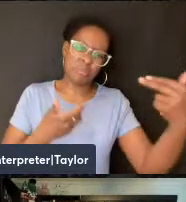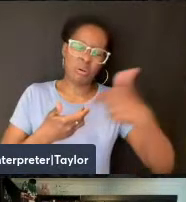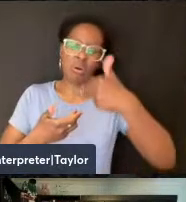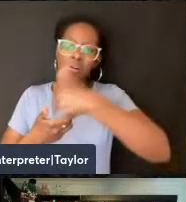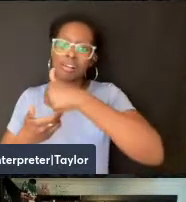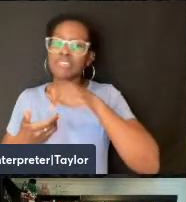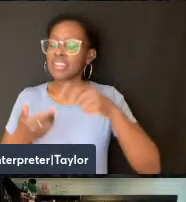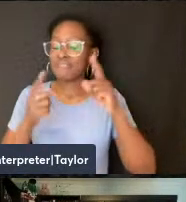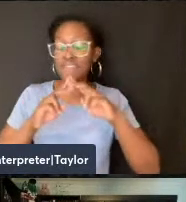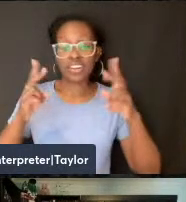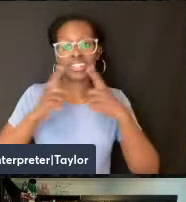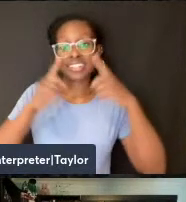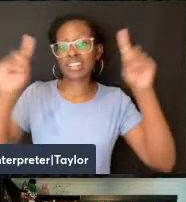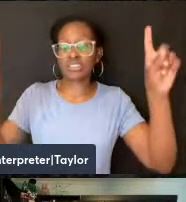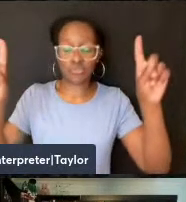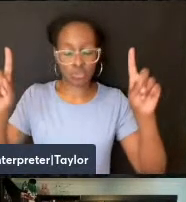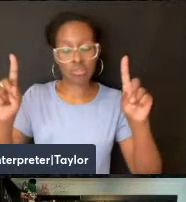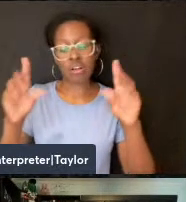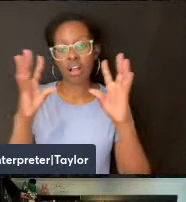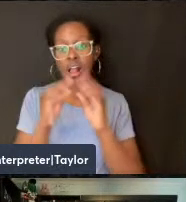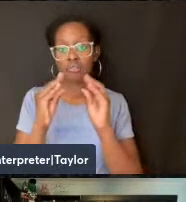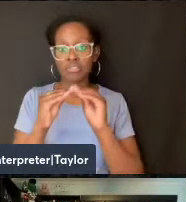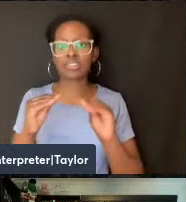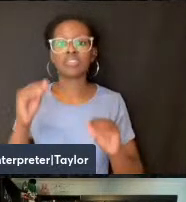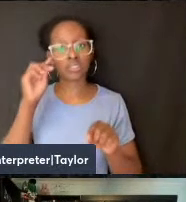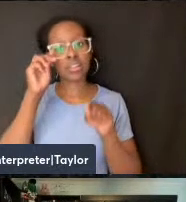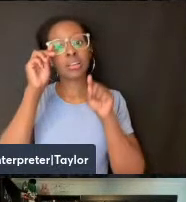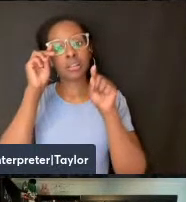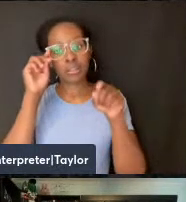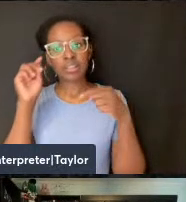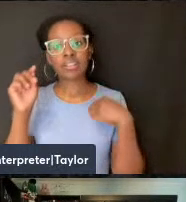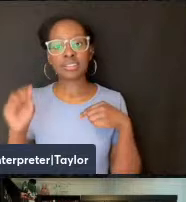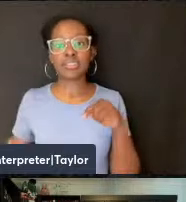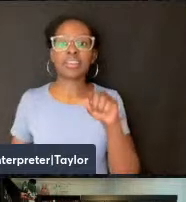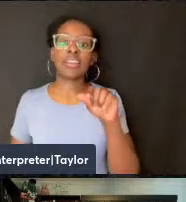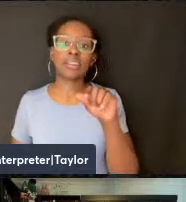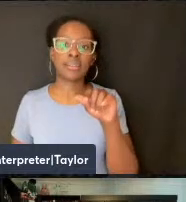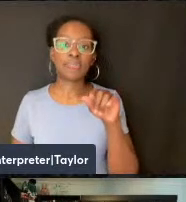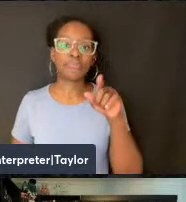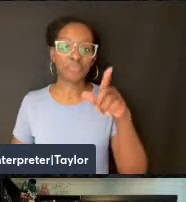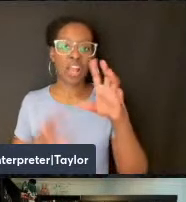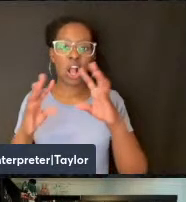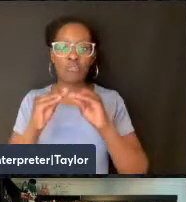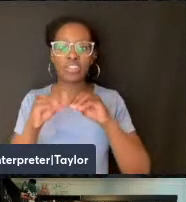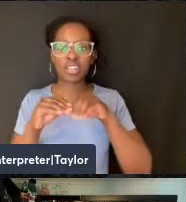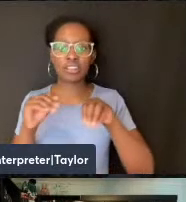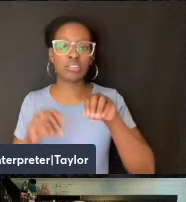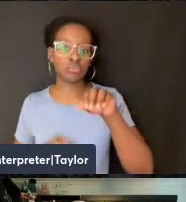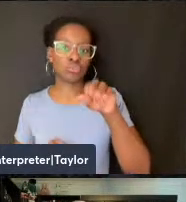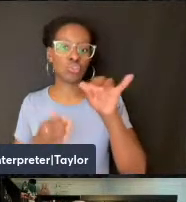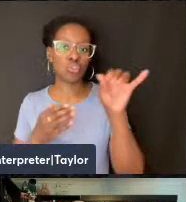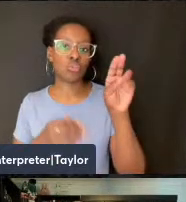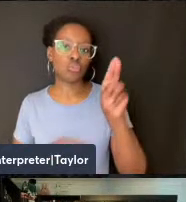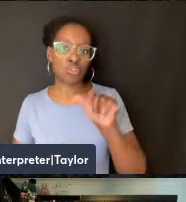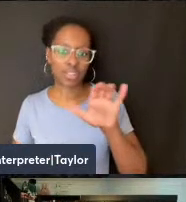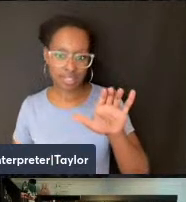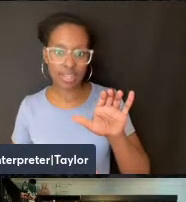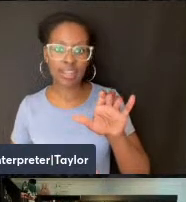conference at the YIVO Institute for Jewish Research in New York City on Yiddish Anarchism,